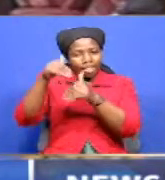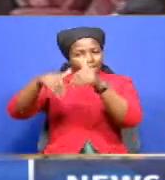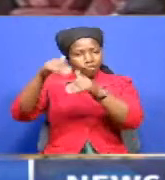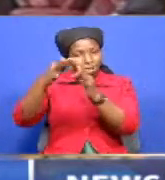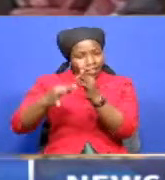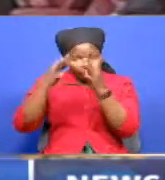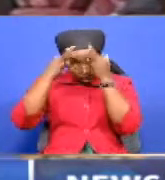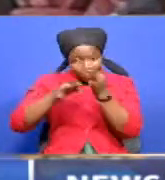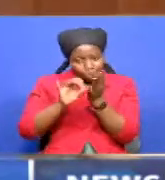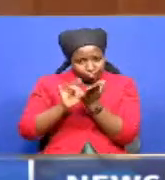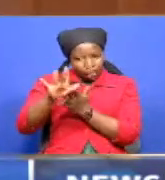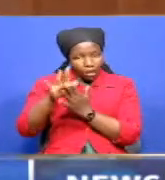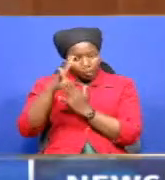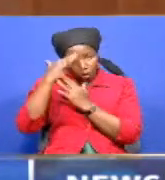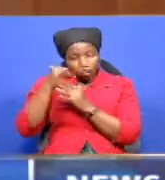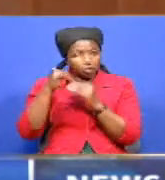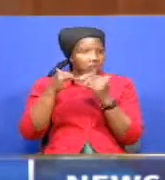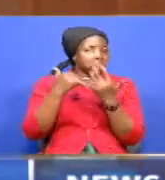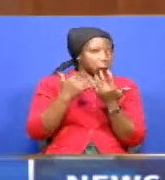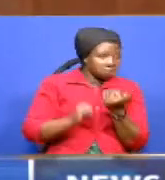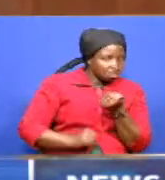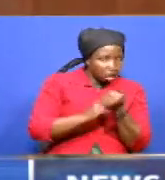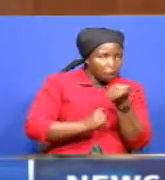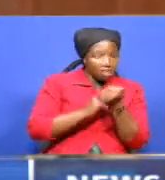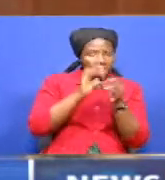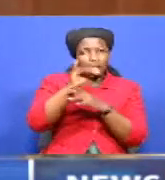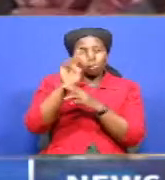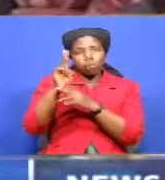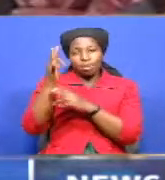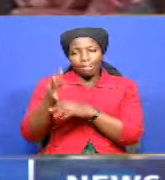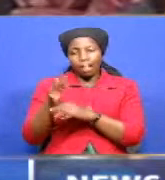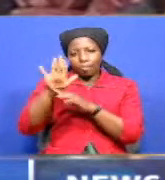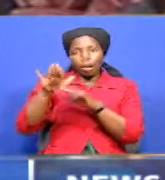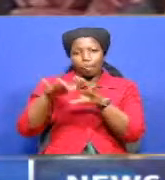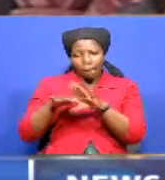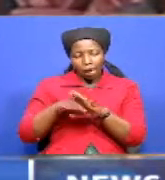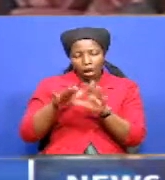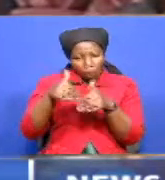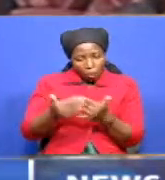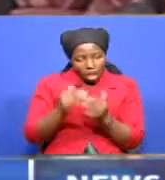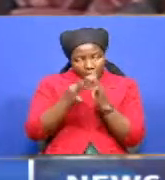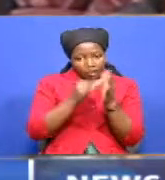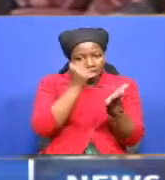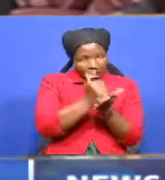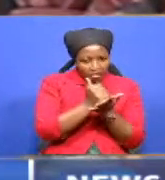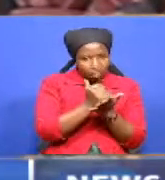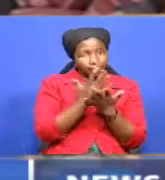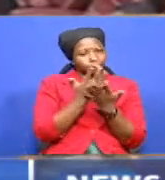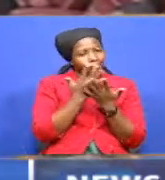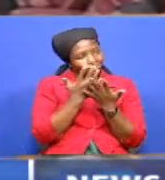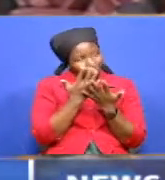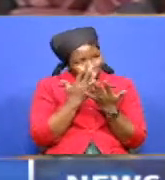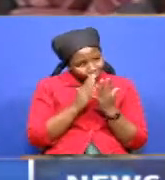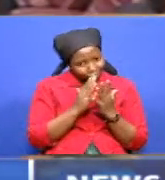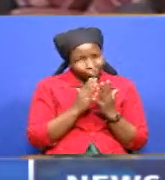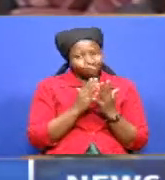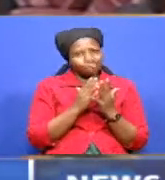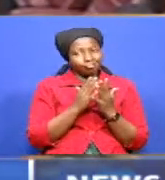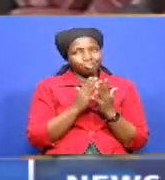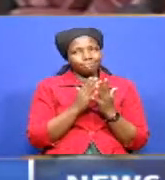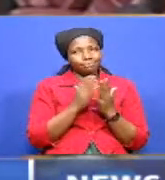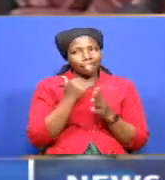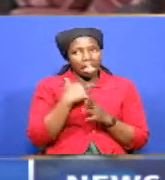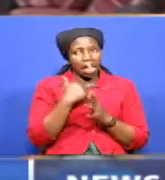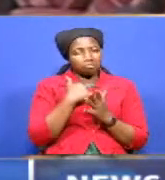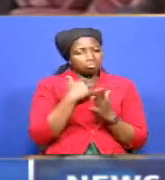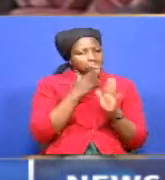them by resolution supported by the votes of at least 2,000 of its members or if the office holder resigns from office in a letter addressed to